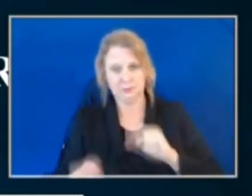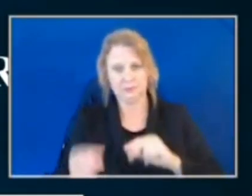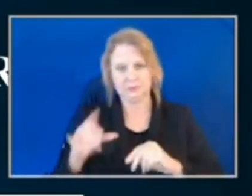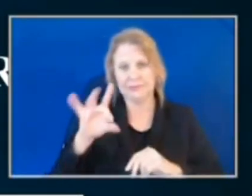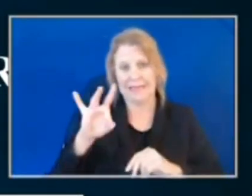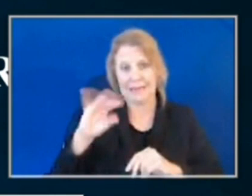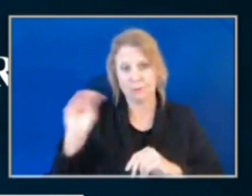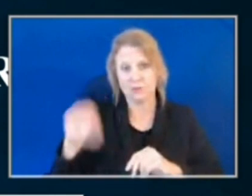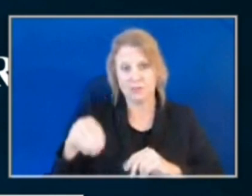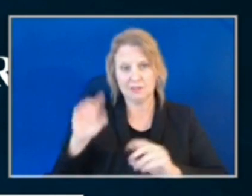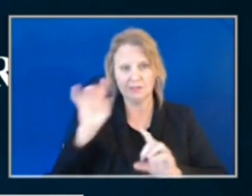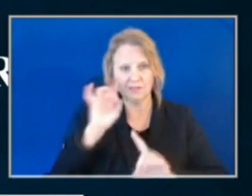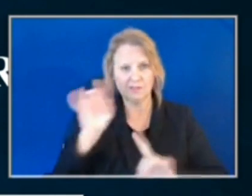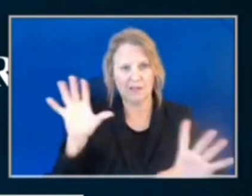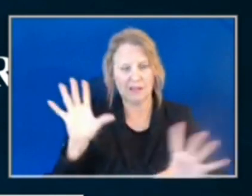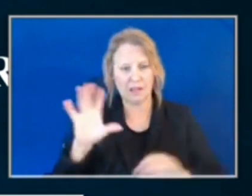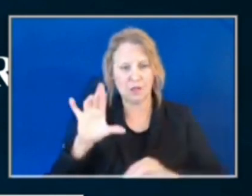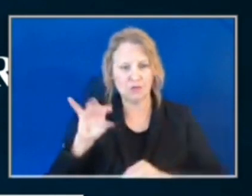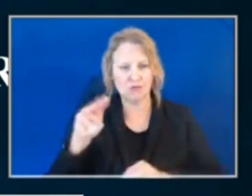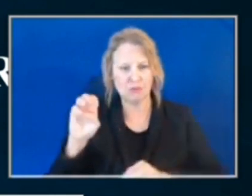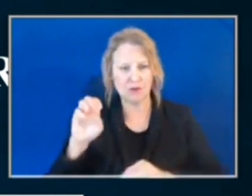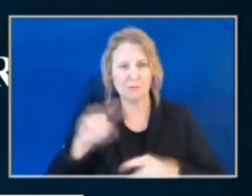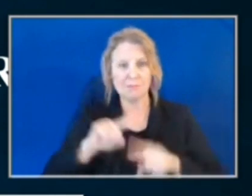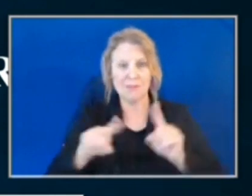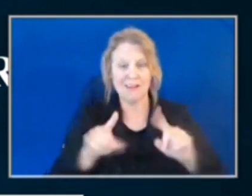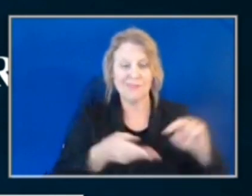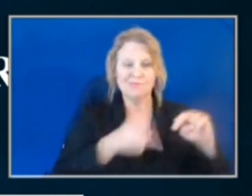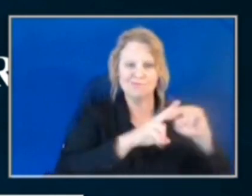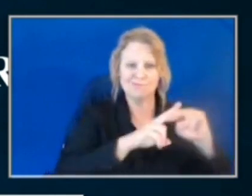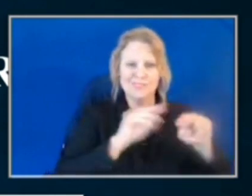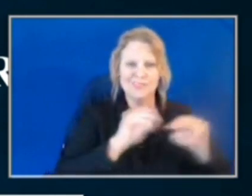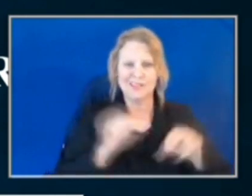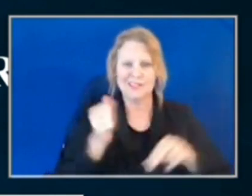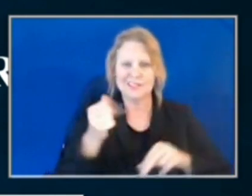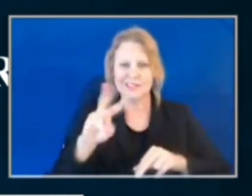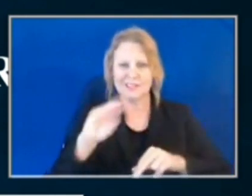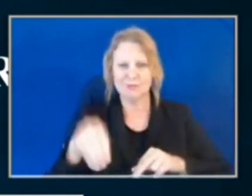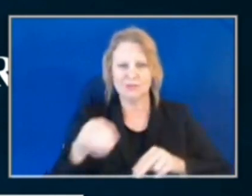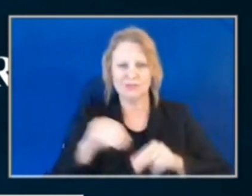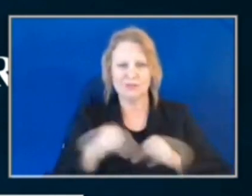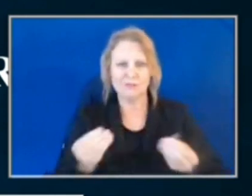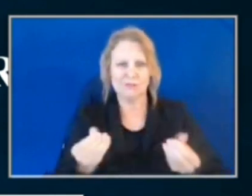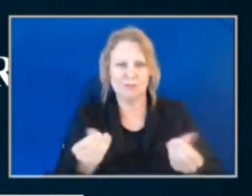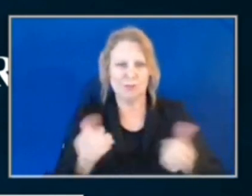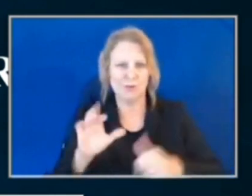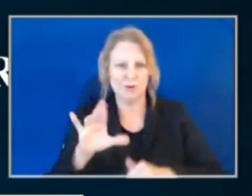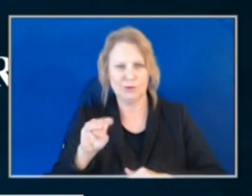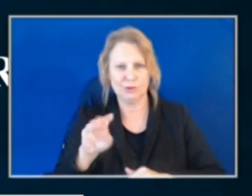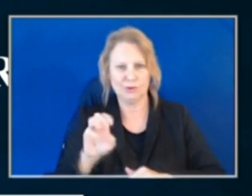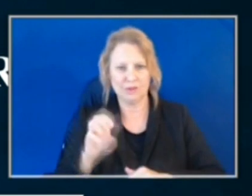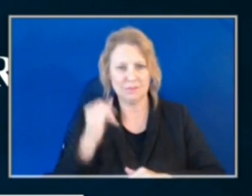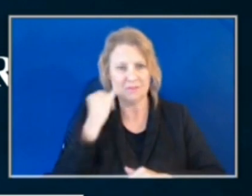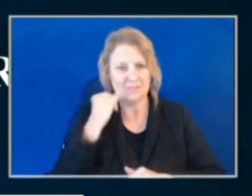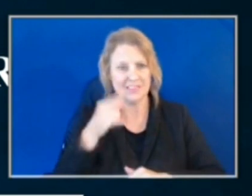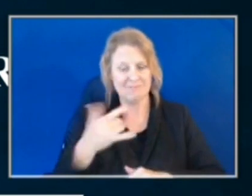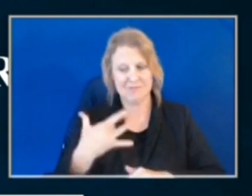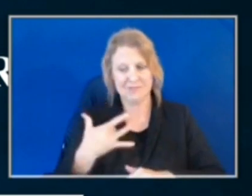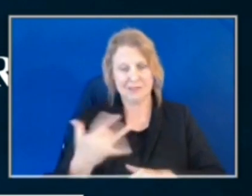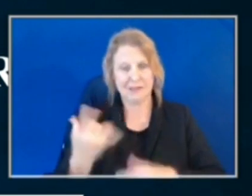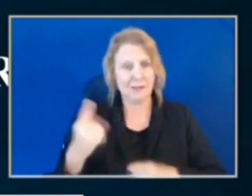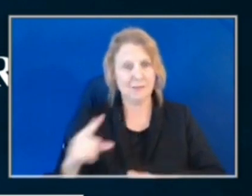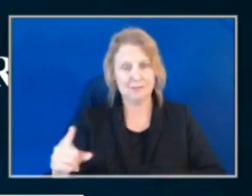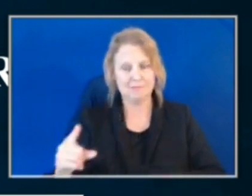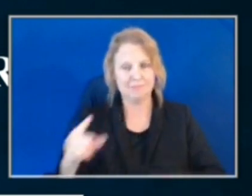crime and an increase of 16% in property crime. If these trends sound familiar, it's because you've